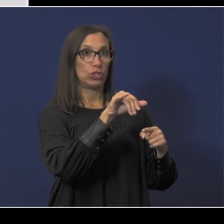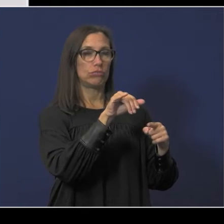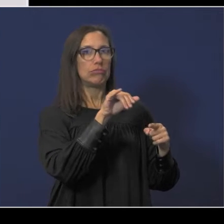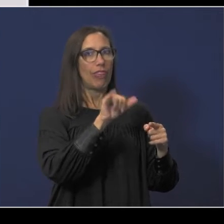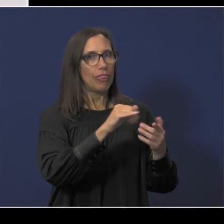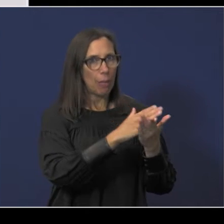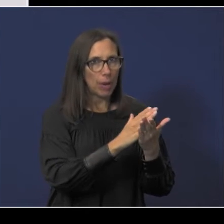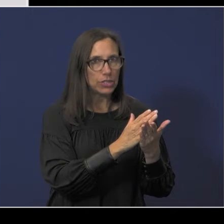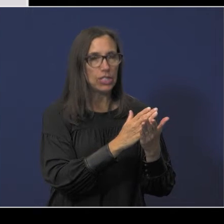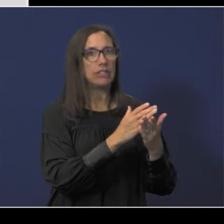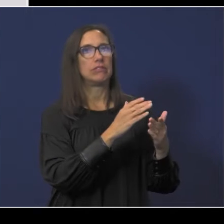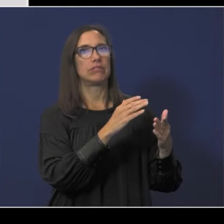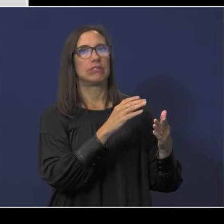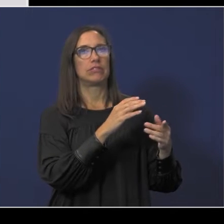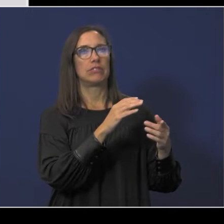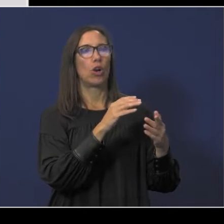budget.